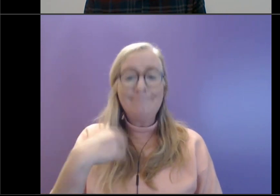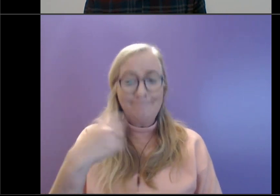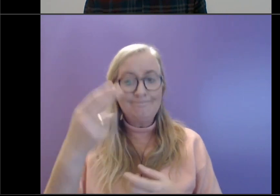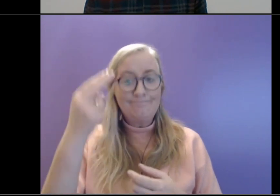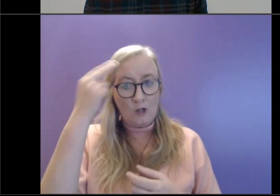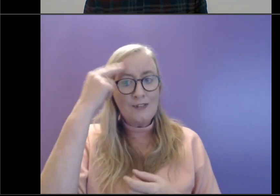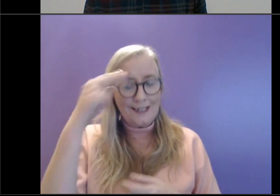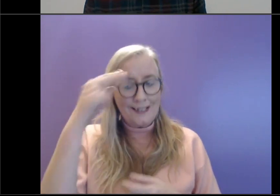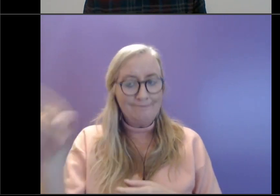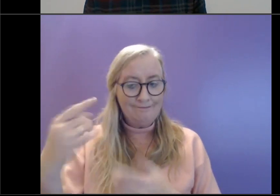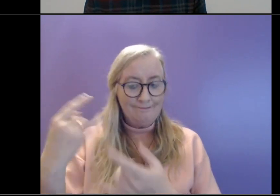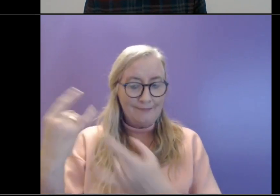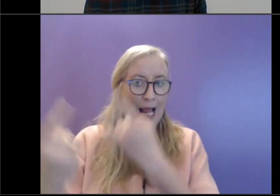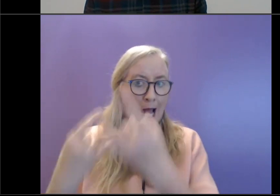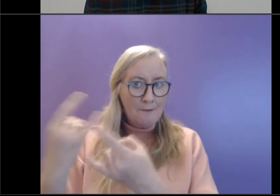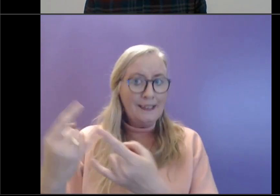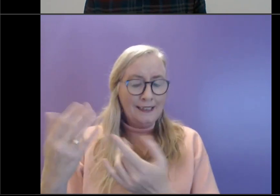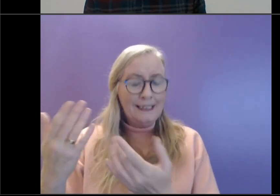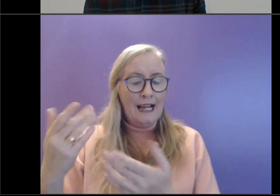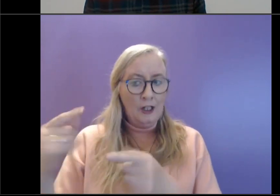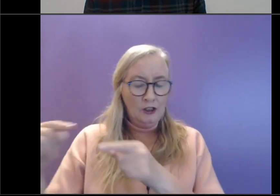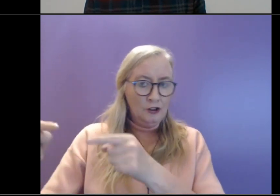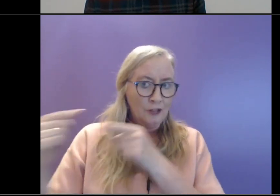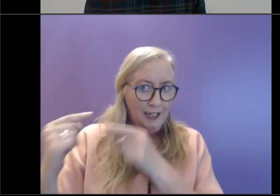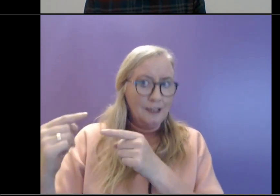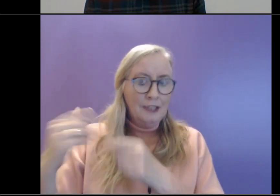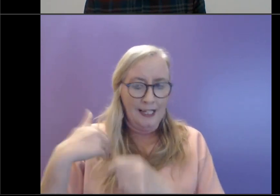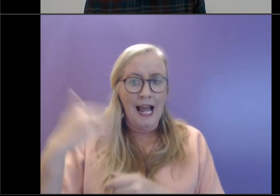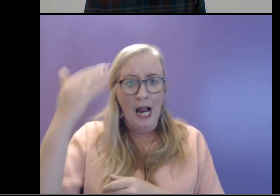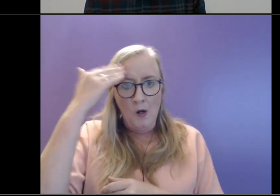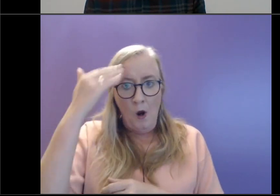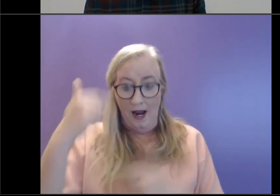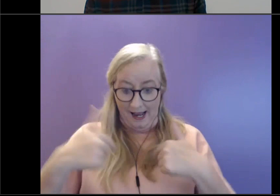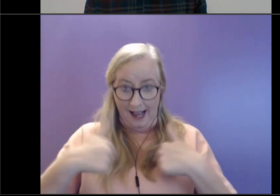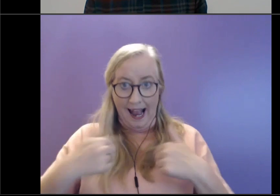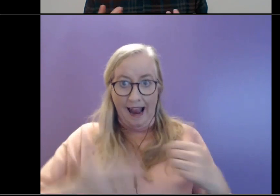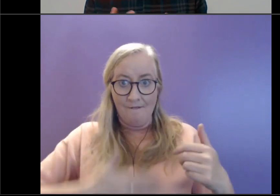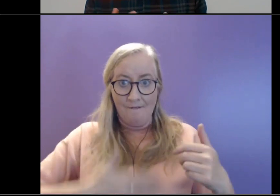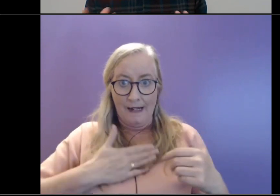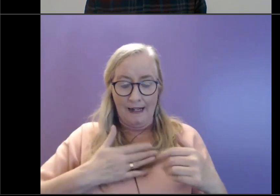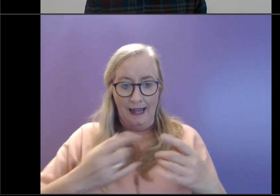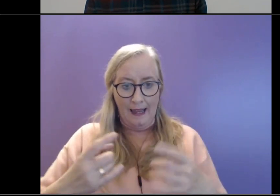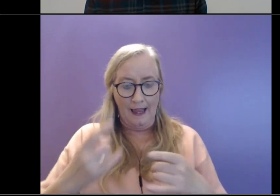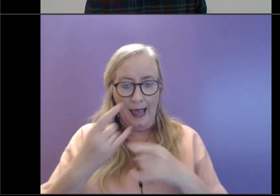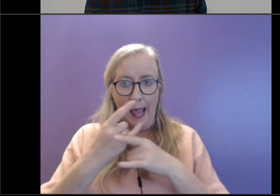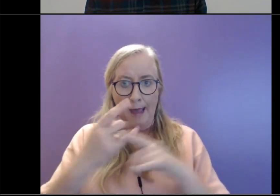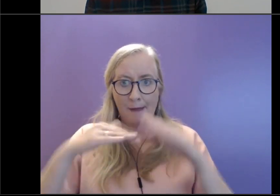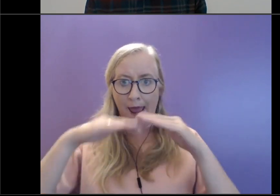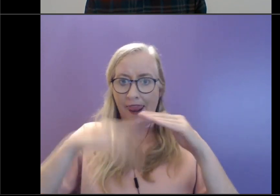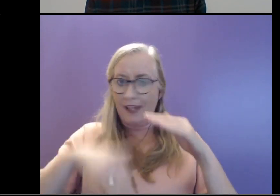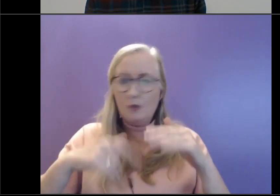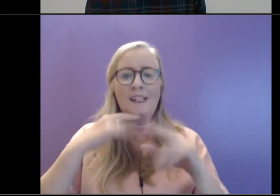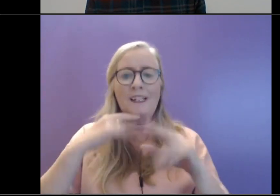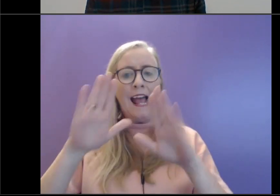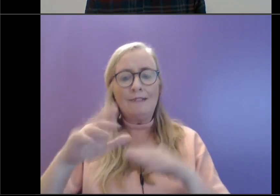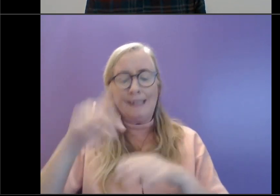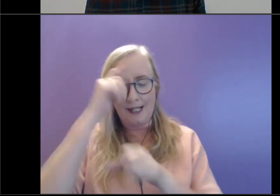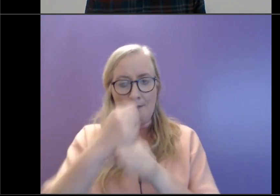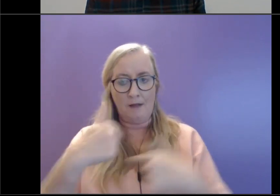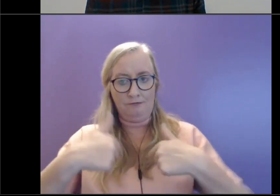that they're really challenging and that I might feel quite helpless in relation to them? What do I need to resource myself?